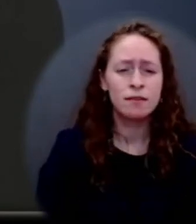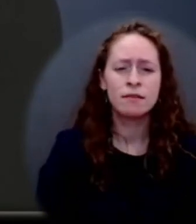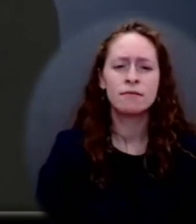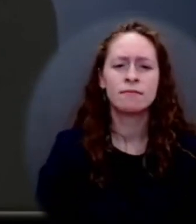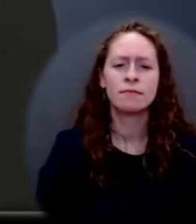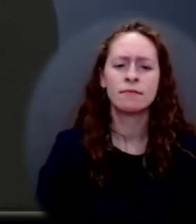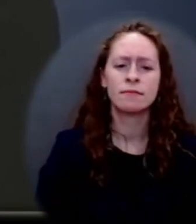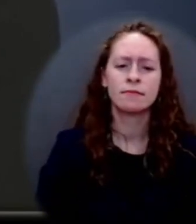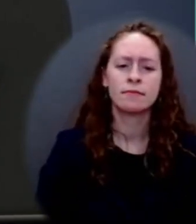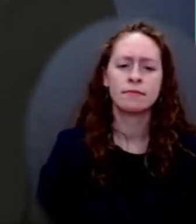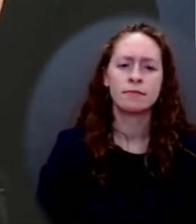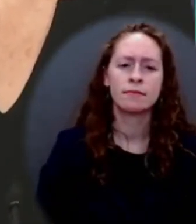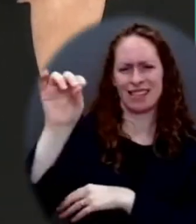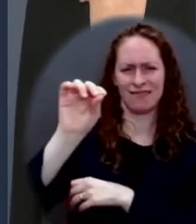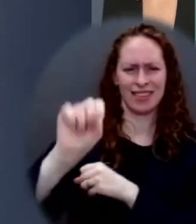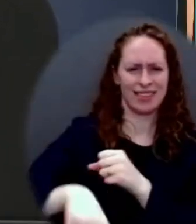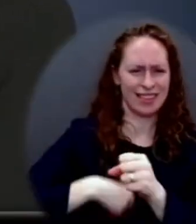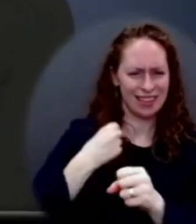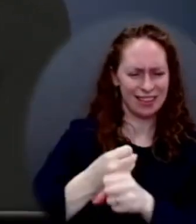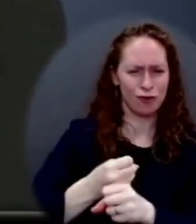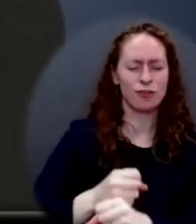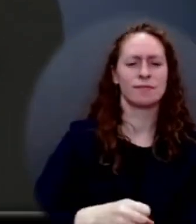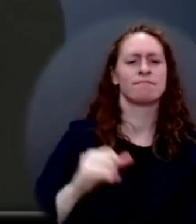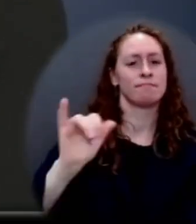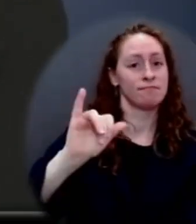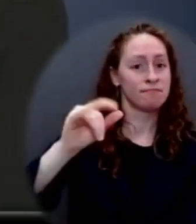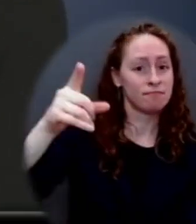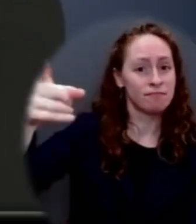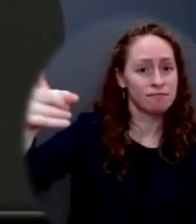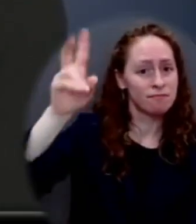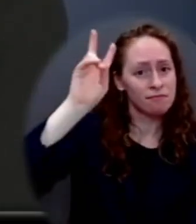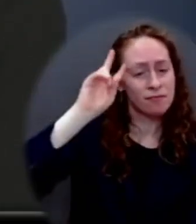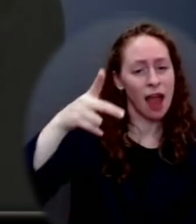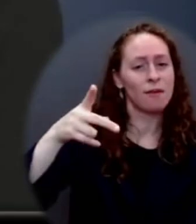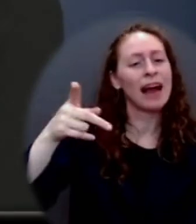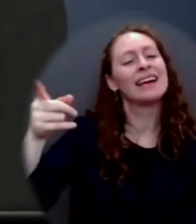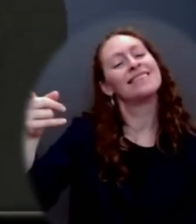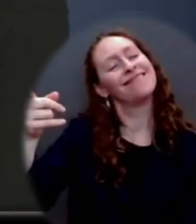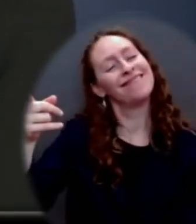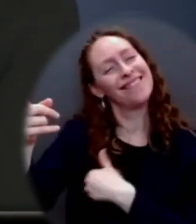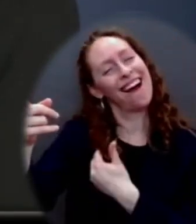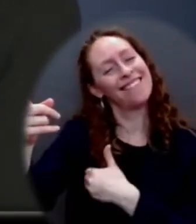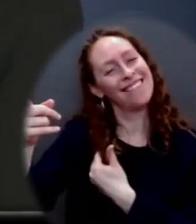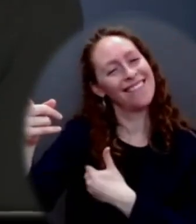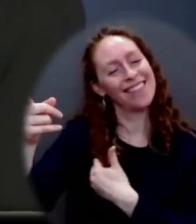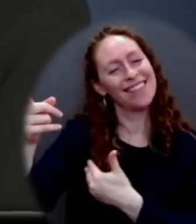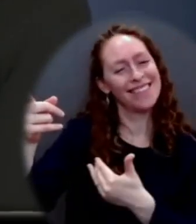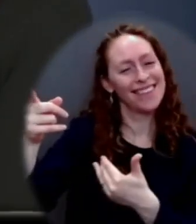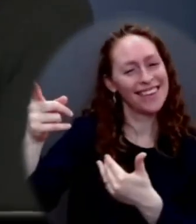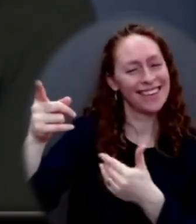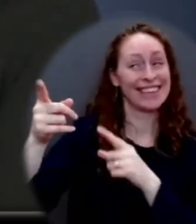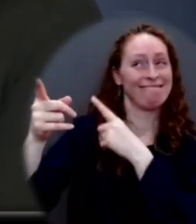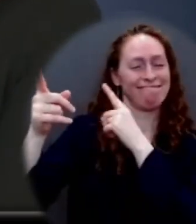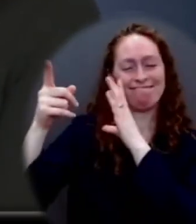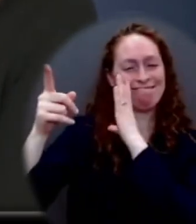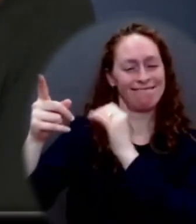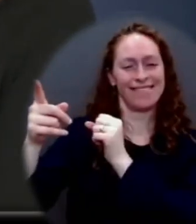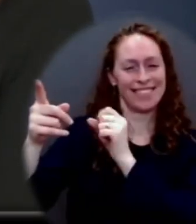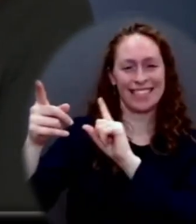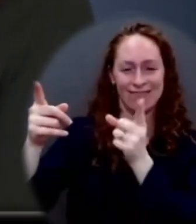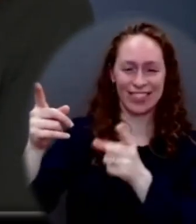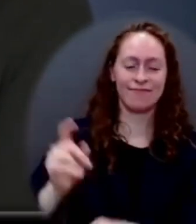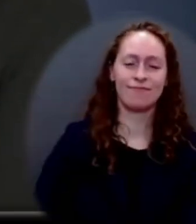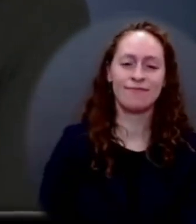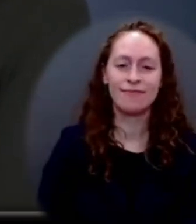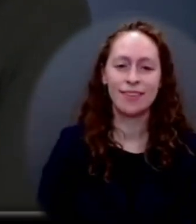collective bargaining rights and the vice president, while a little younger, not in public office quite as long, but has also been a strong advocate